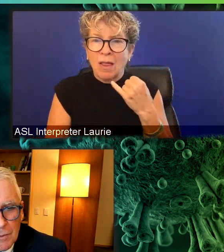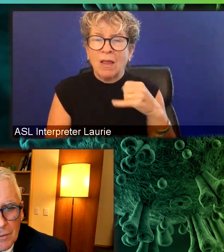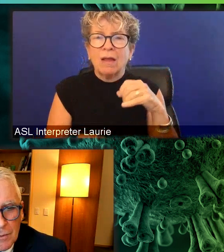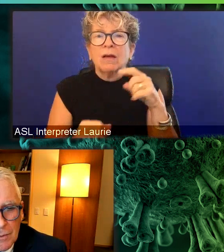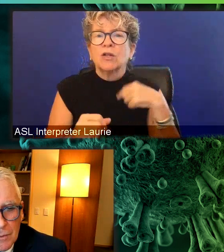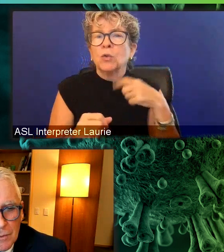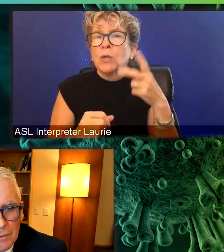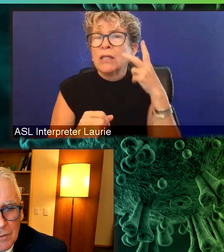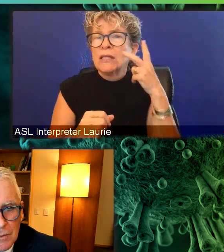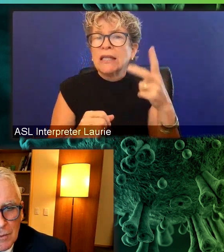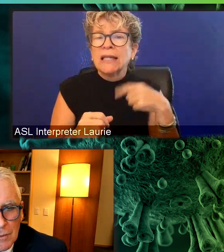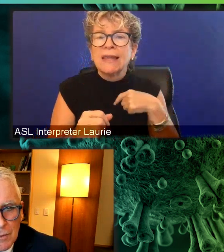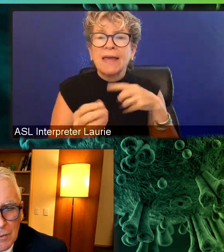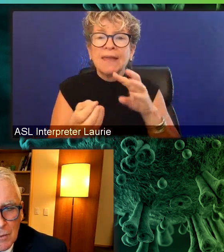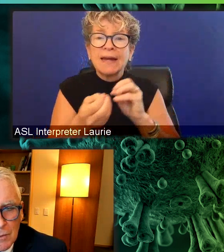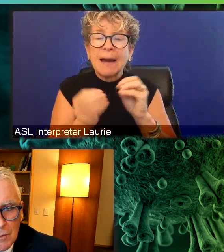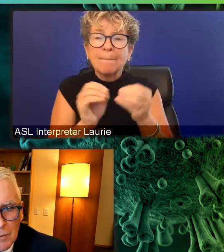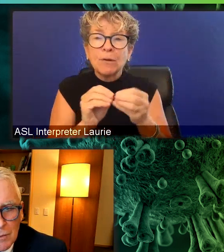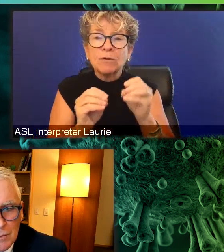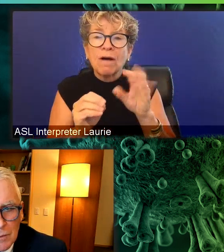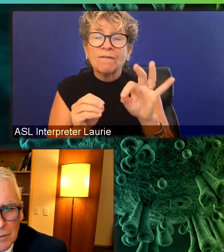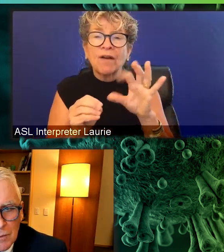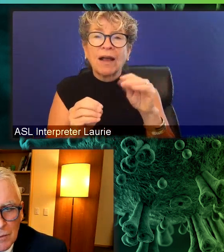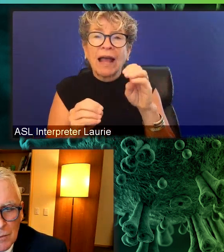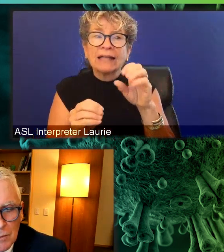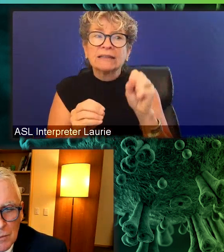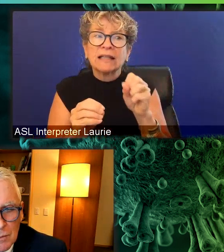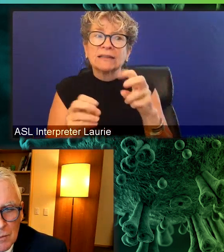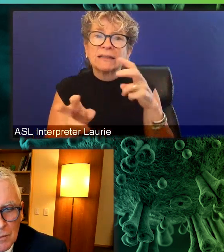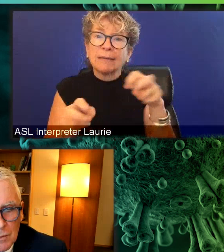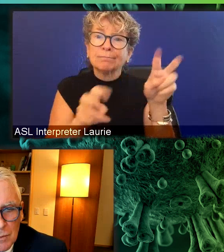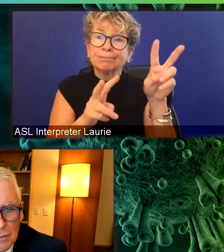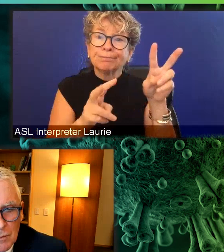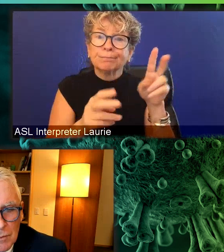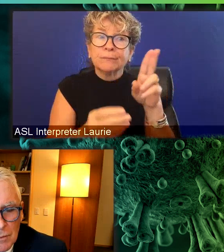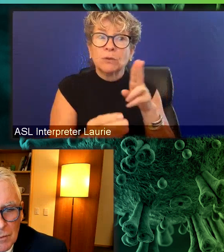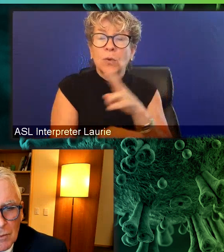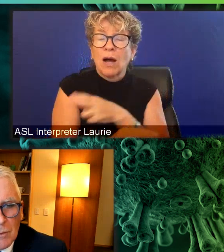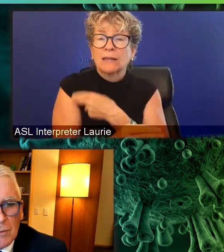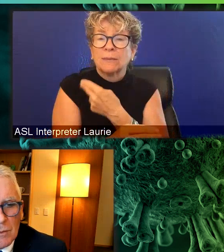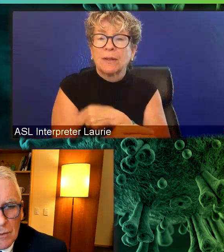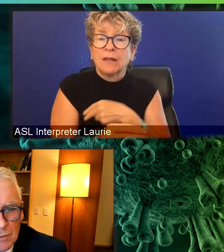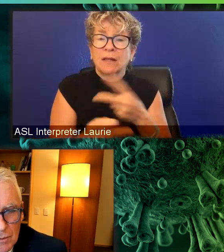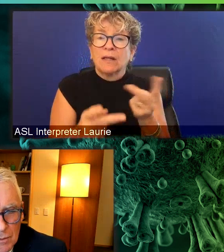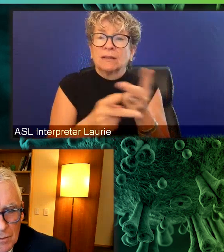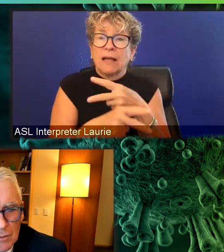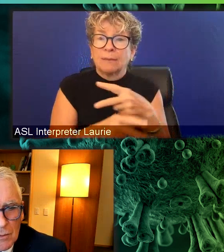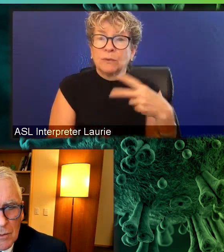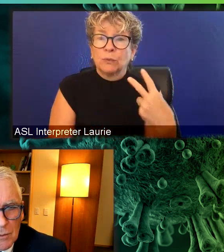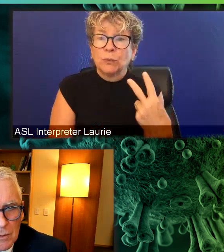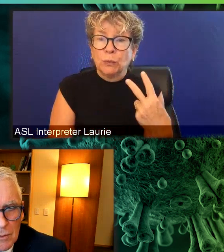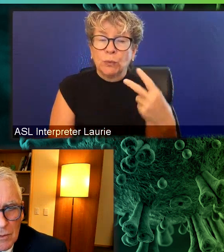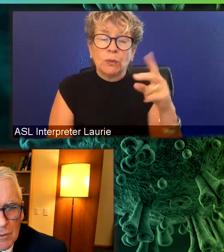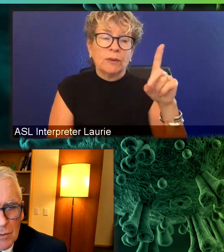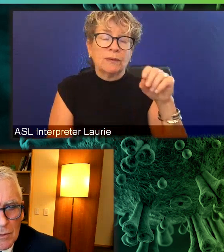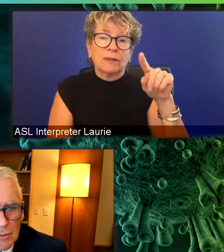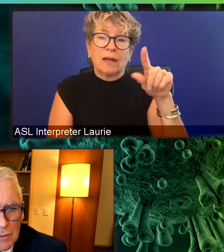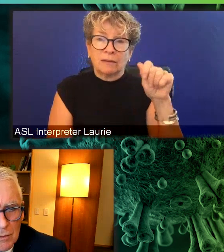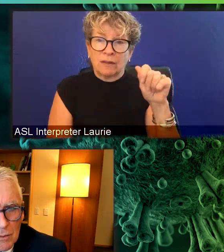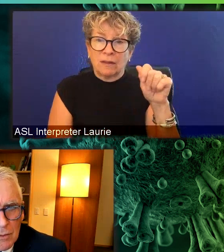how the fraction of cases that go on to be hospitalized. And you see about a two X increase of Delta cases that go